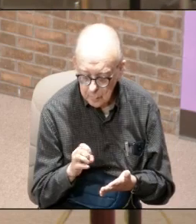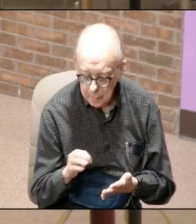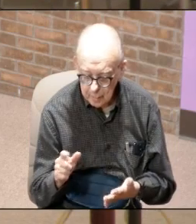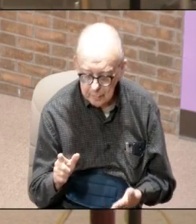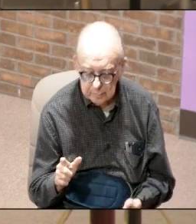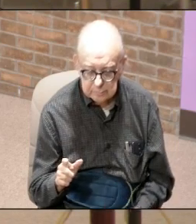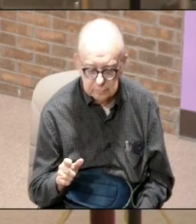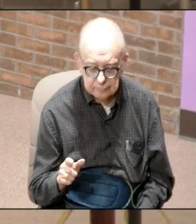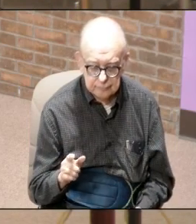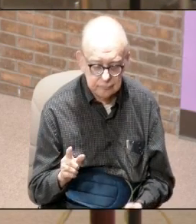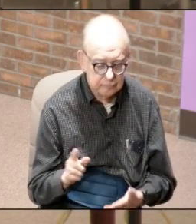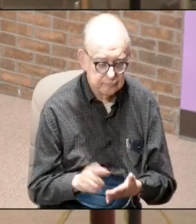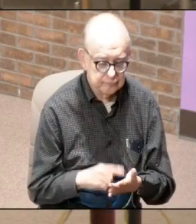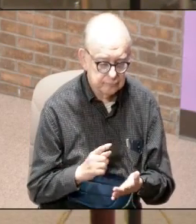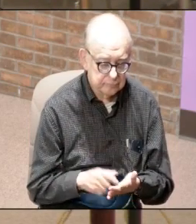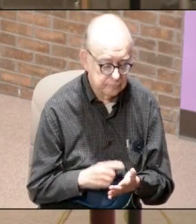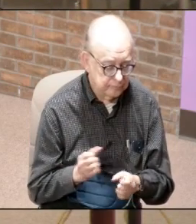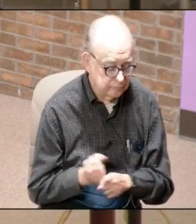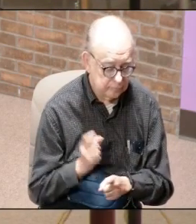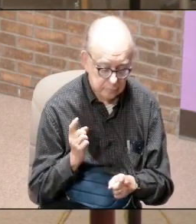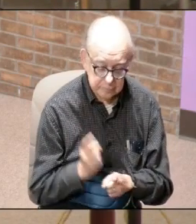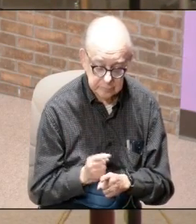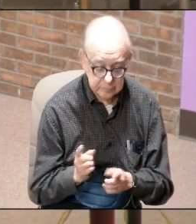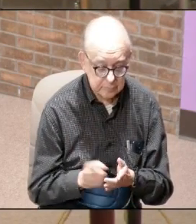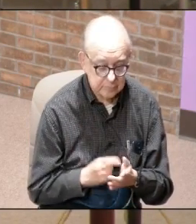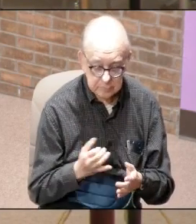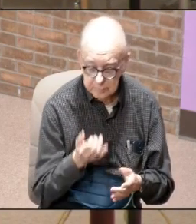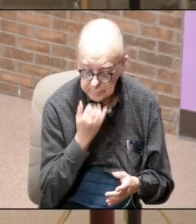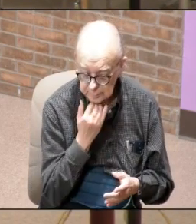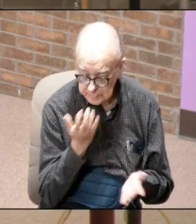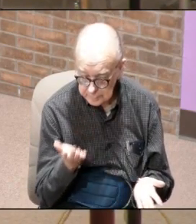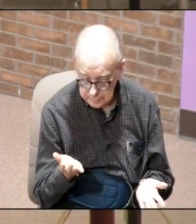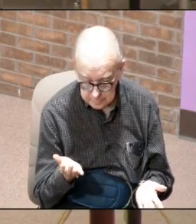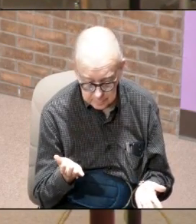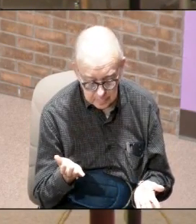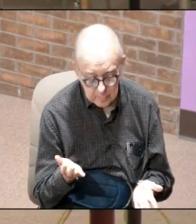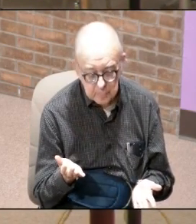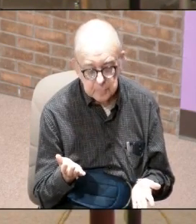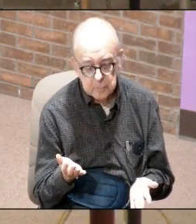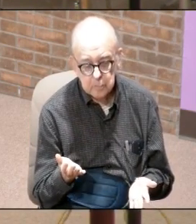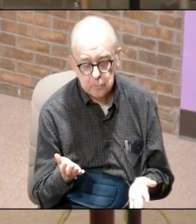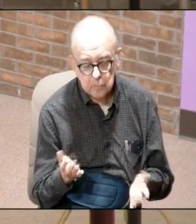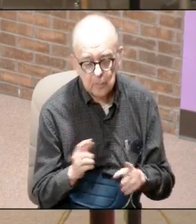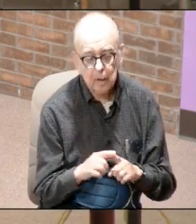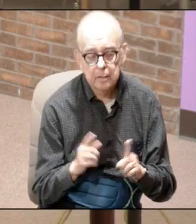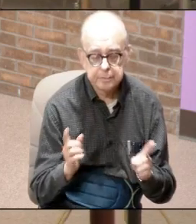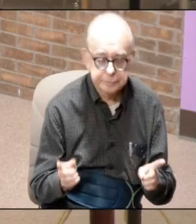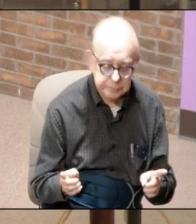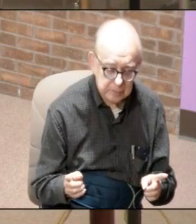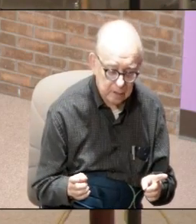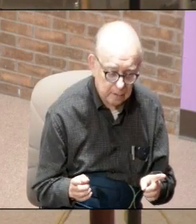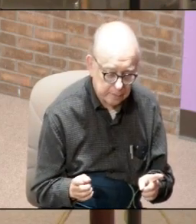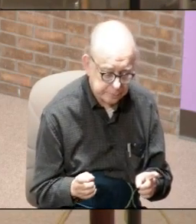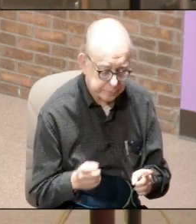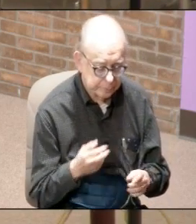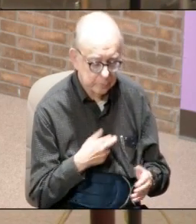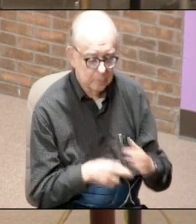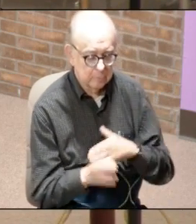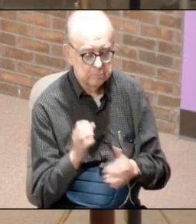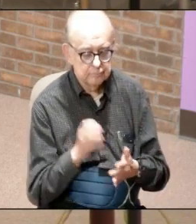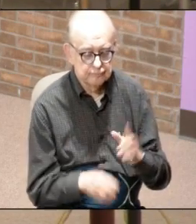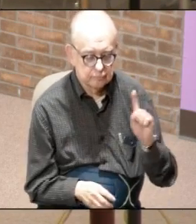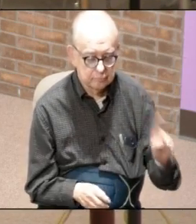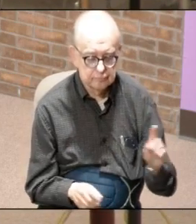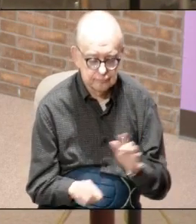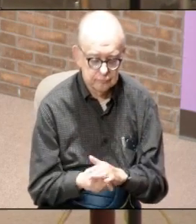and sometimes they get it right sometimes they get it wrong and it's you know neither here nor there but in in revelation chapter